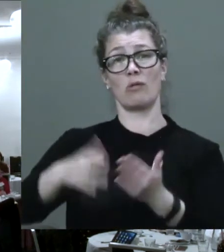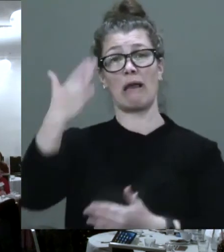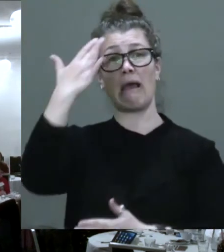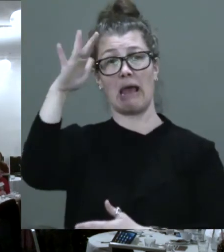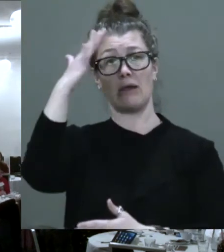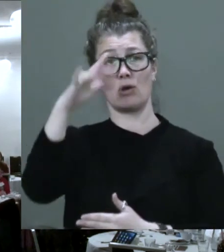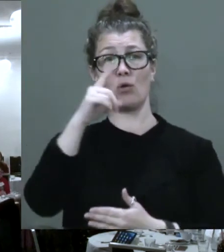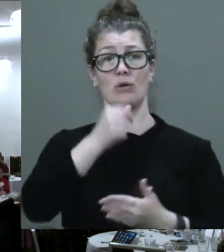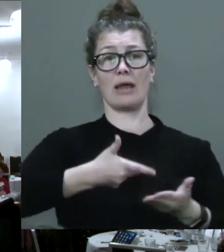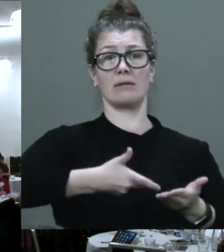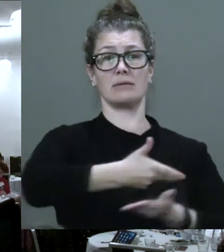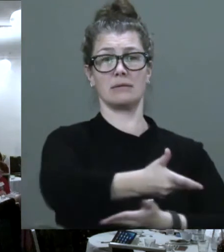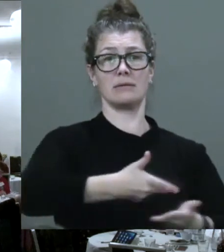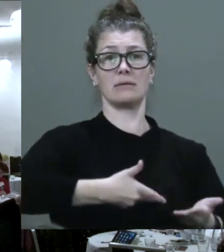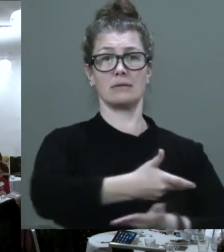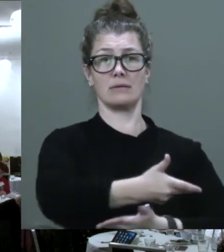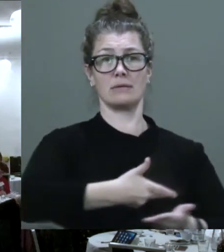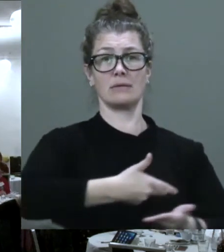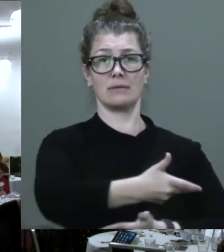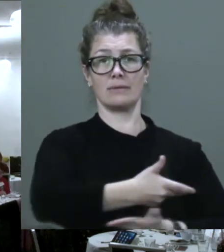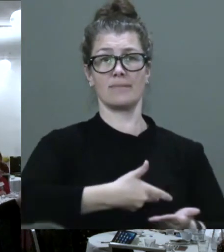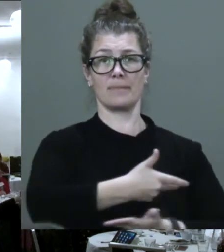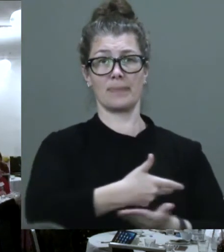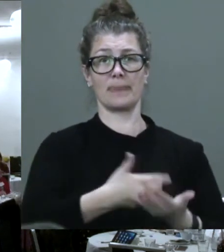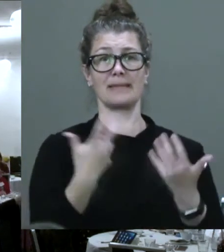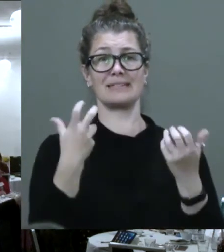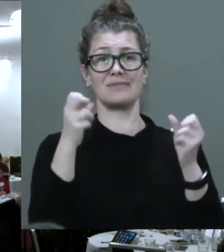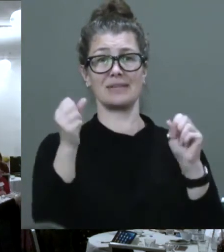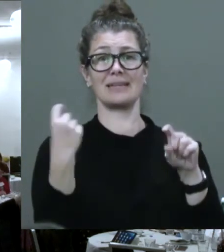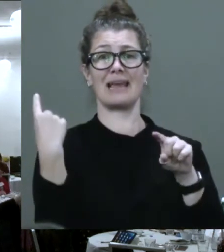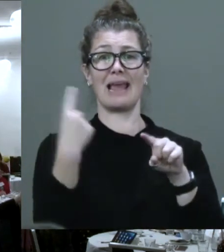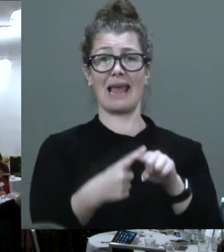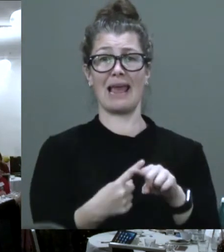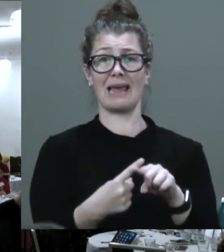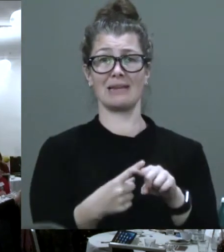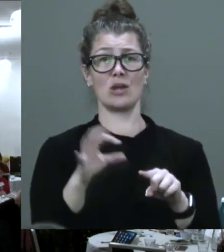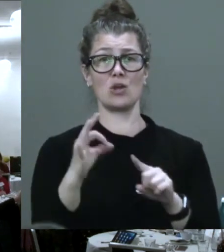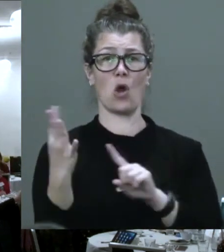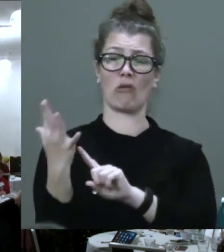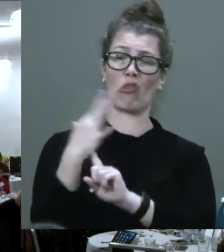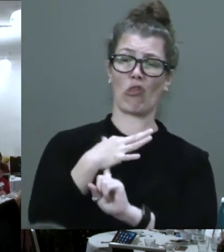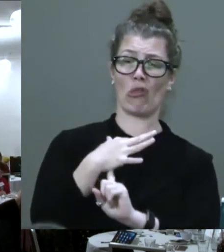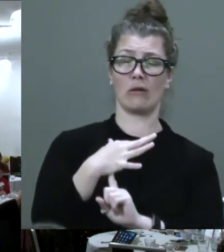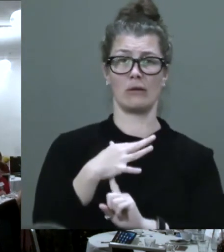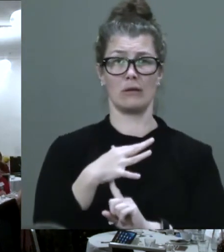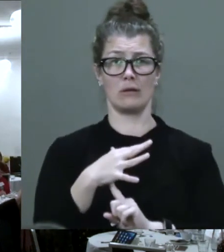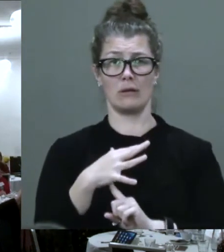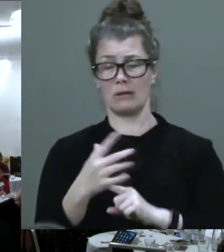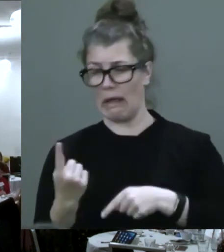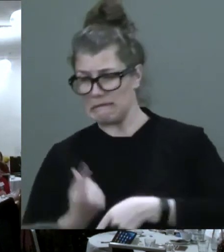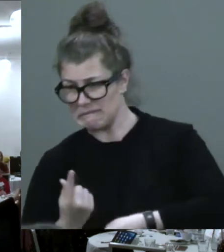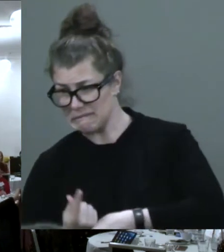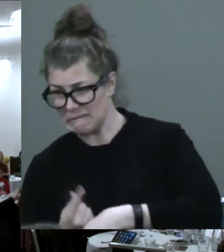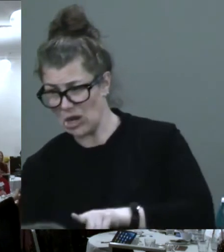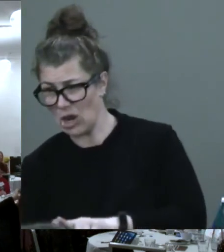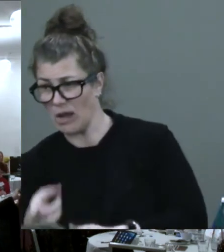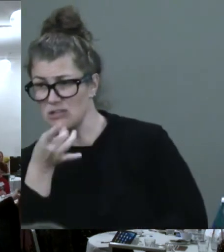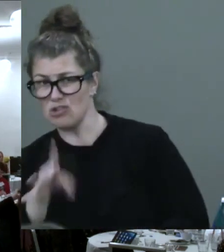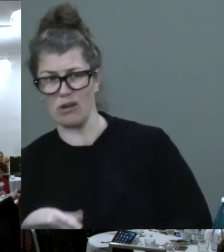messages across successfully, and they will not get spoken down as a child, which can feel very degrading.